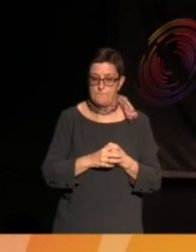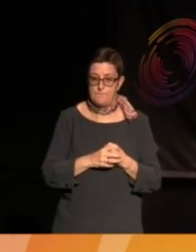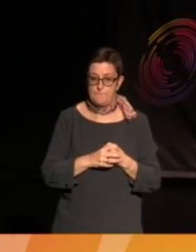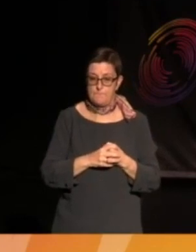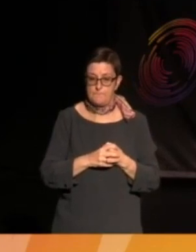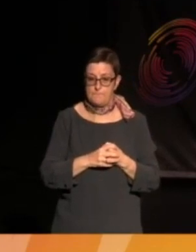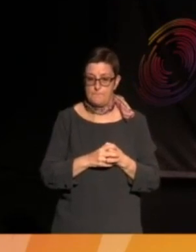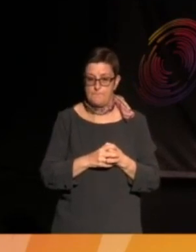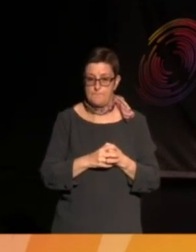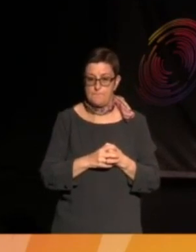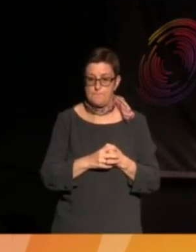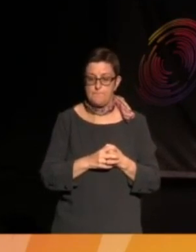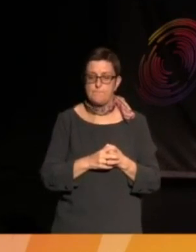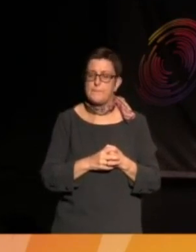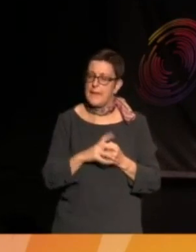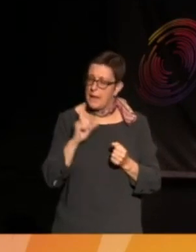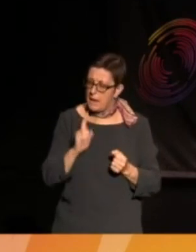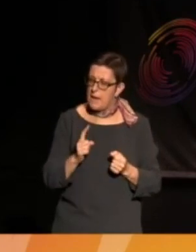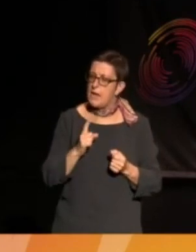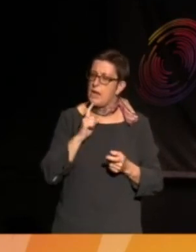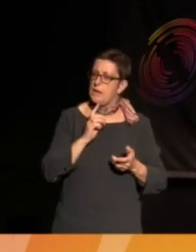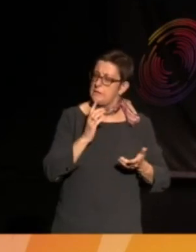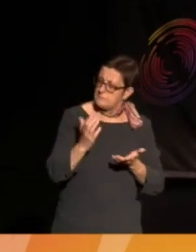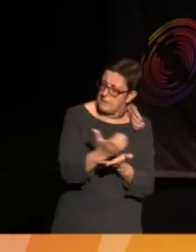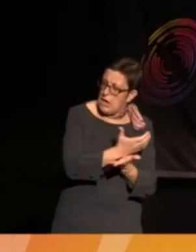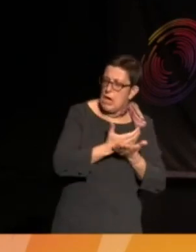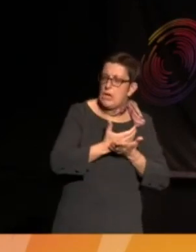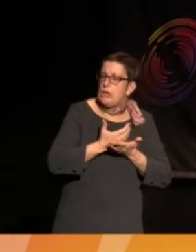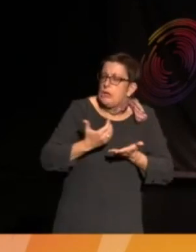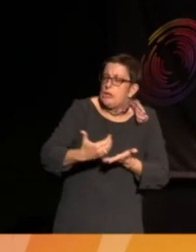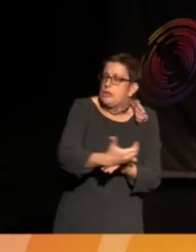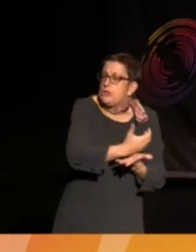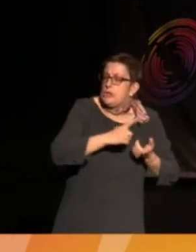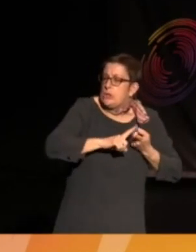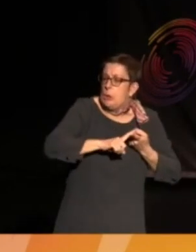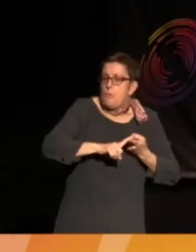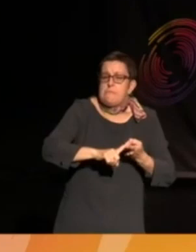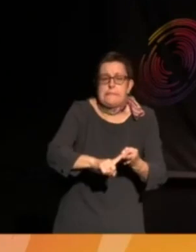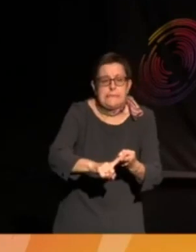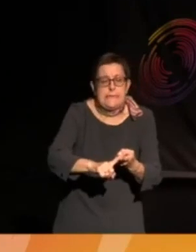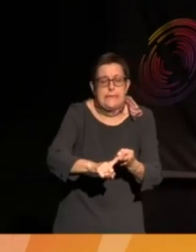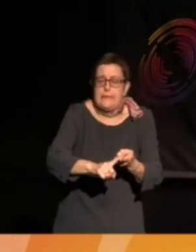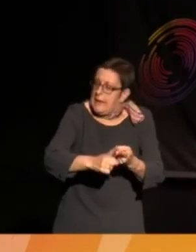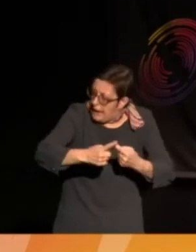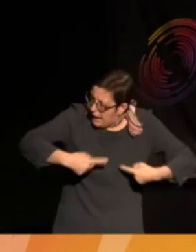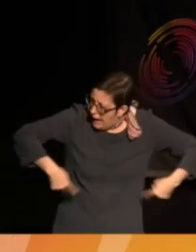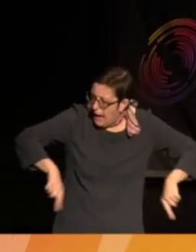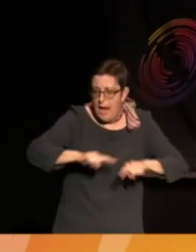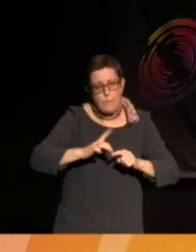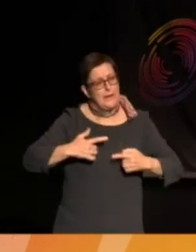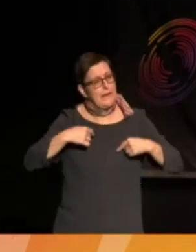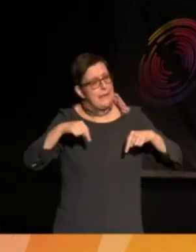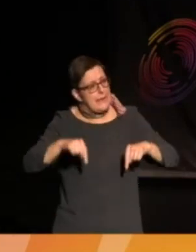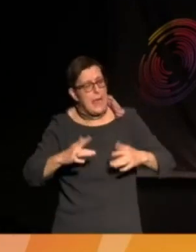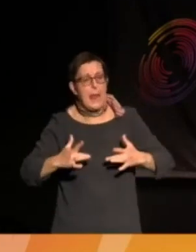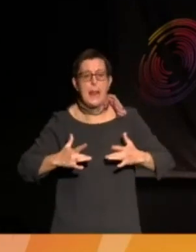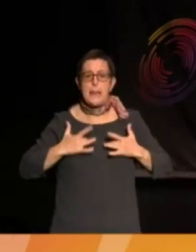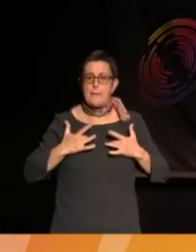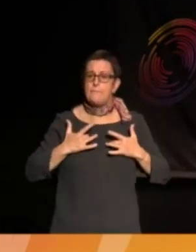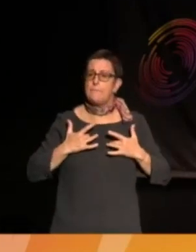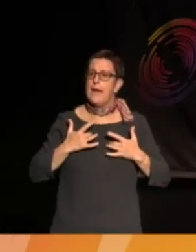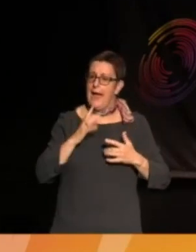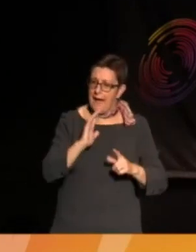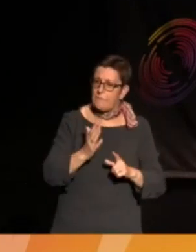security, isn't it? I think a city that gives every person living here security of the basics,